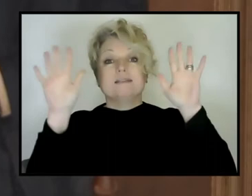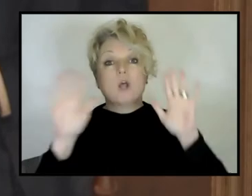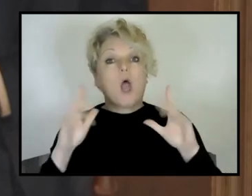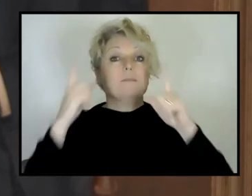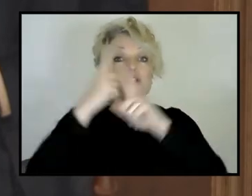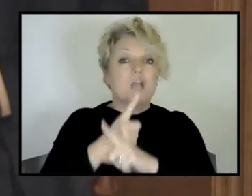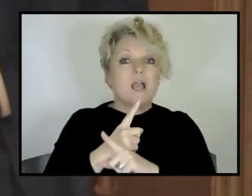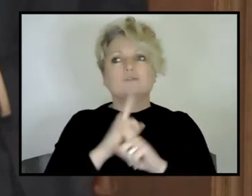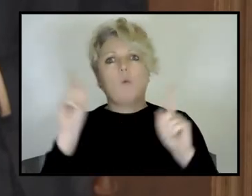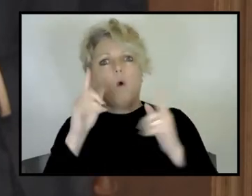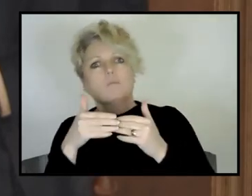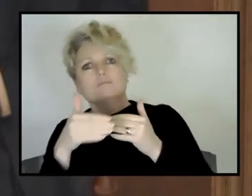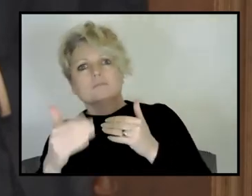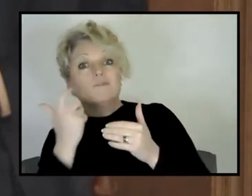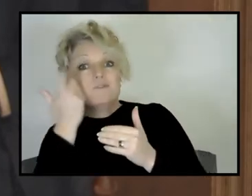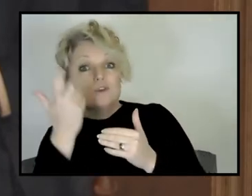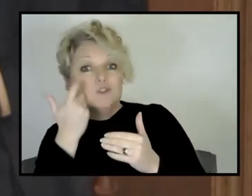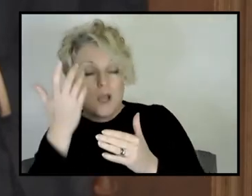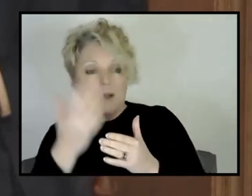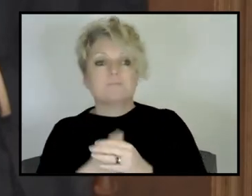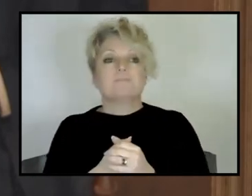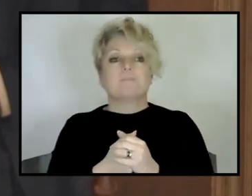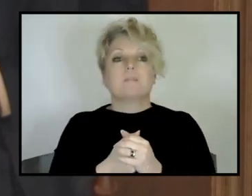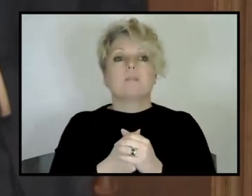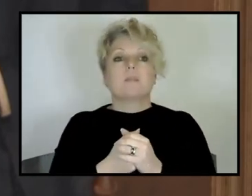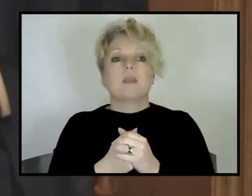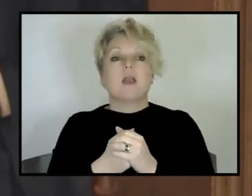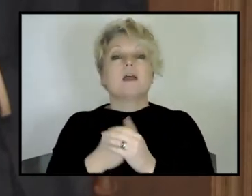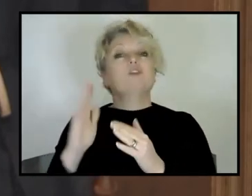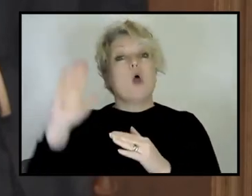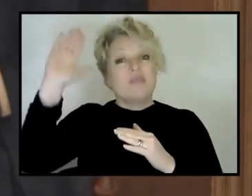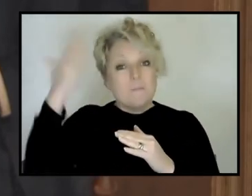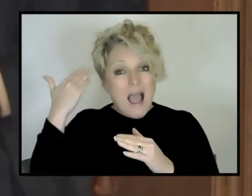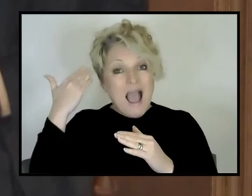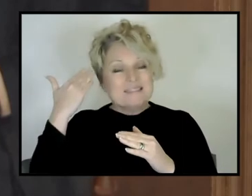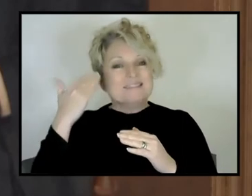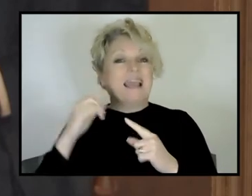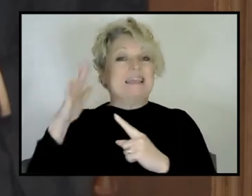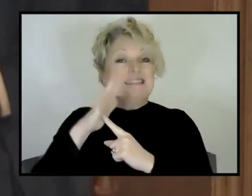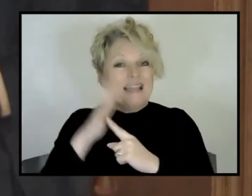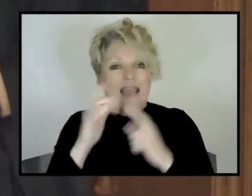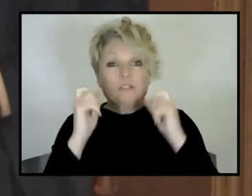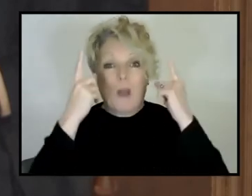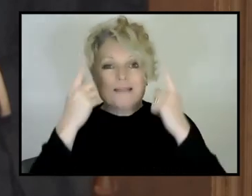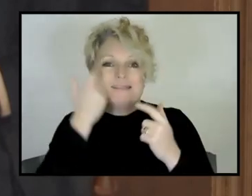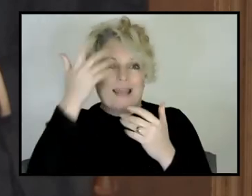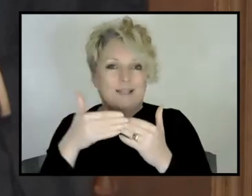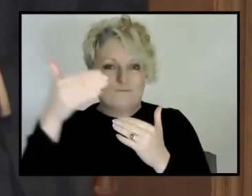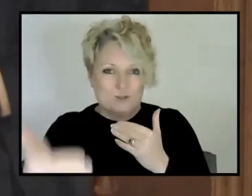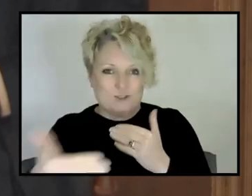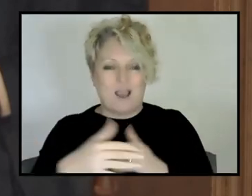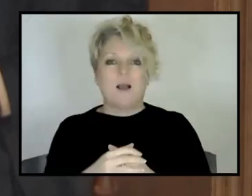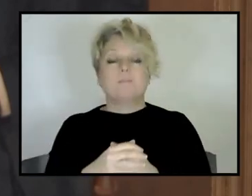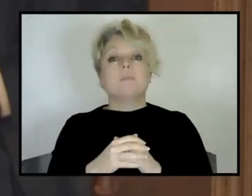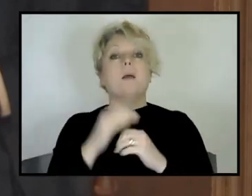the past, um, we have a saying, the past is, is key to the present. Um, but actually we can use the